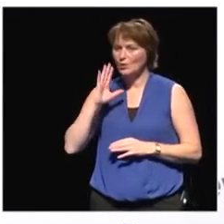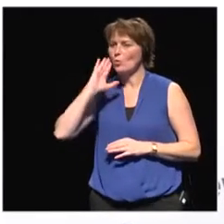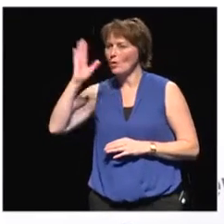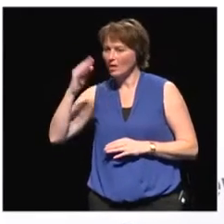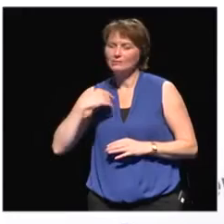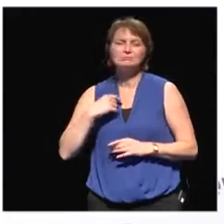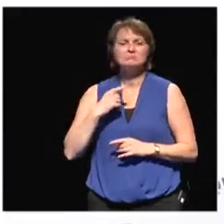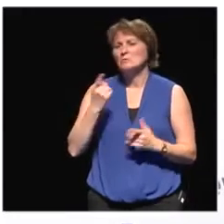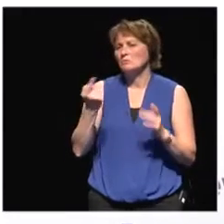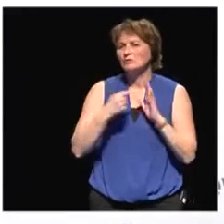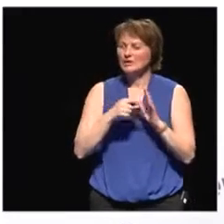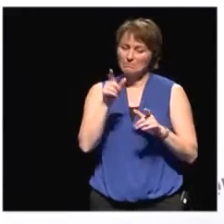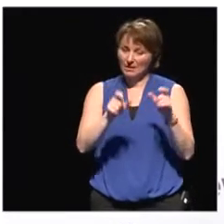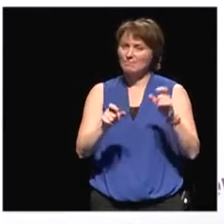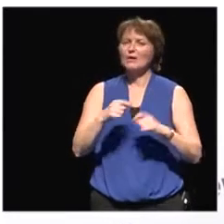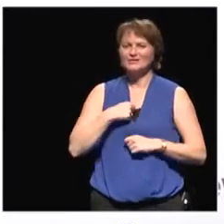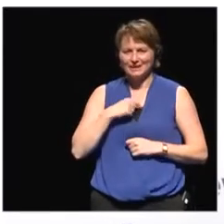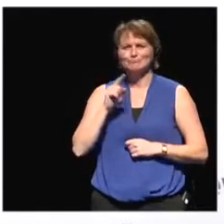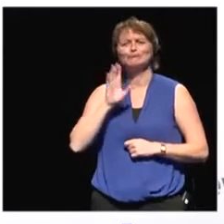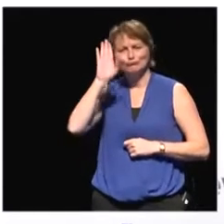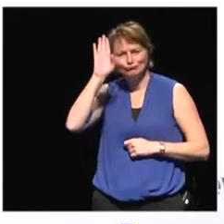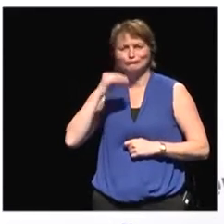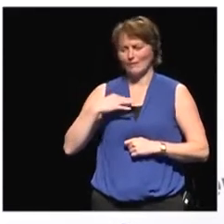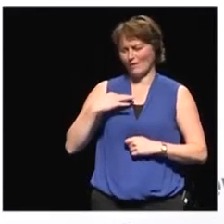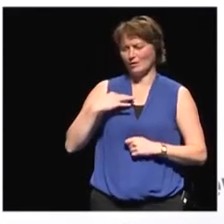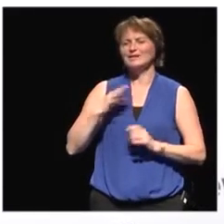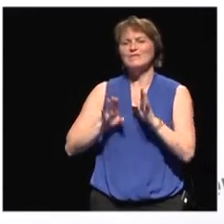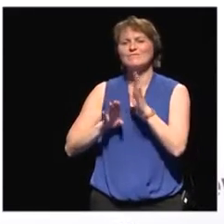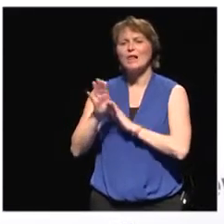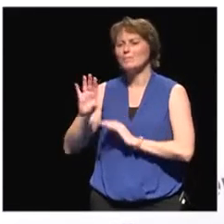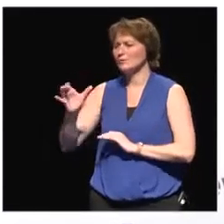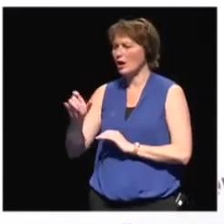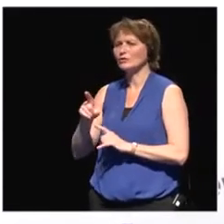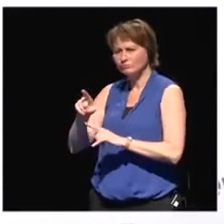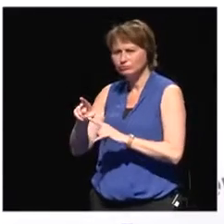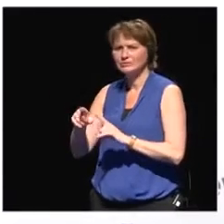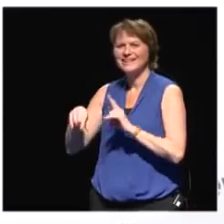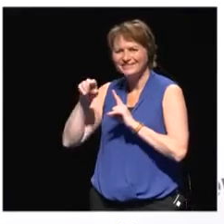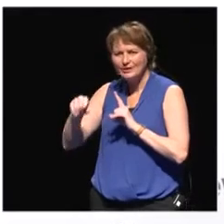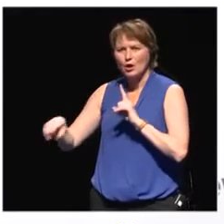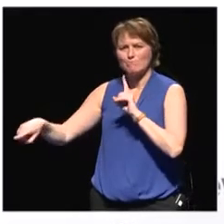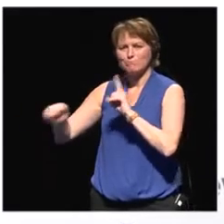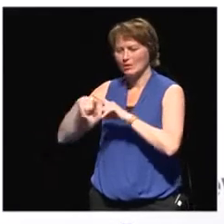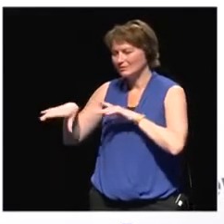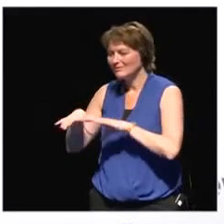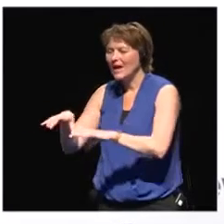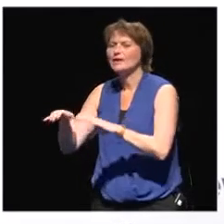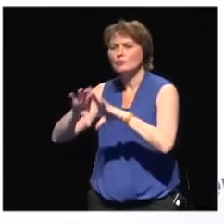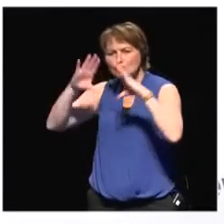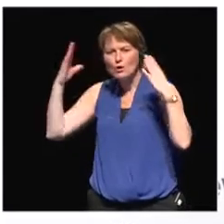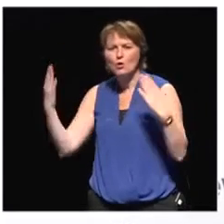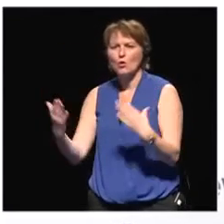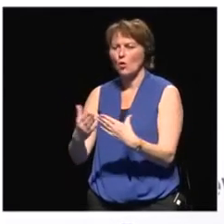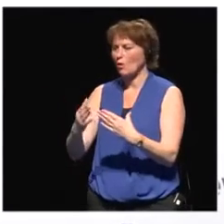volunteer in developing countries, that's an example of positive action in global citizenship. It's going out there,